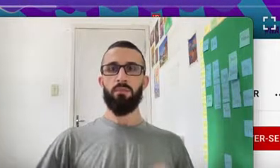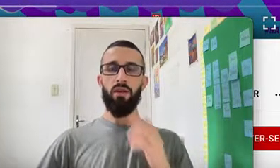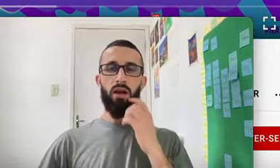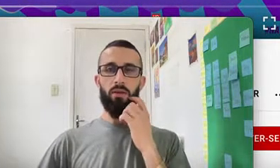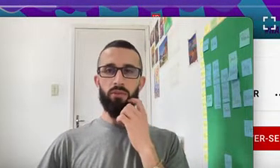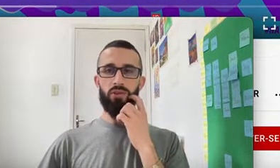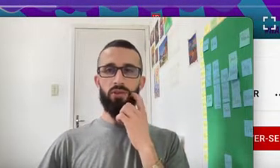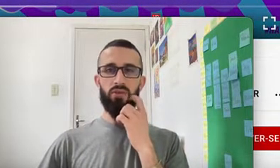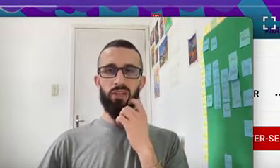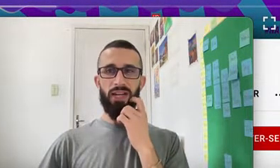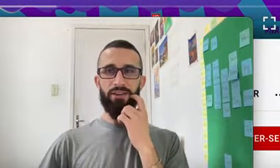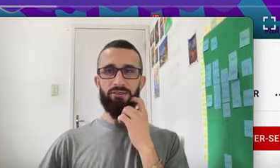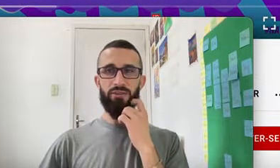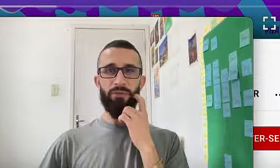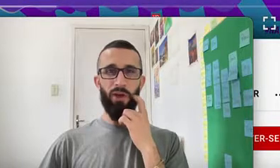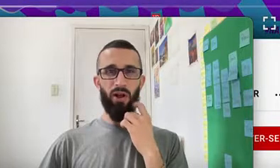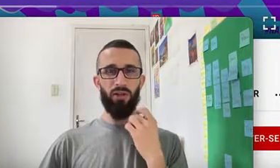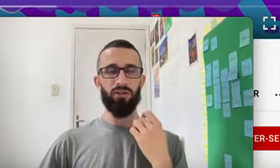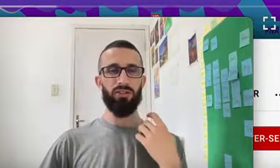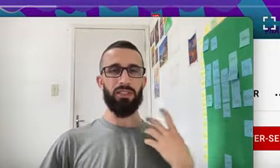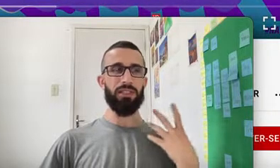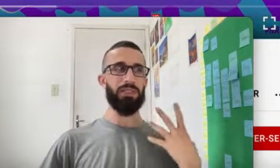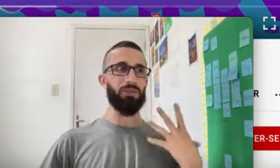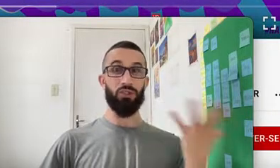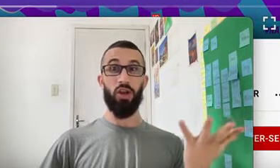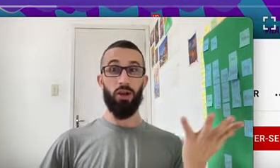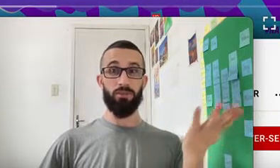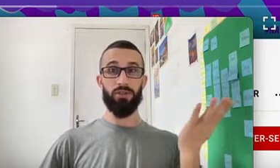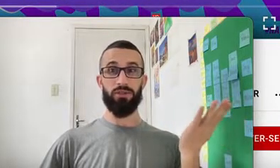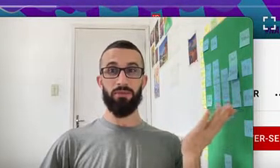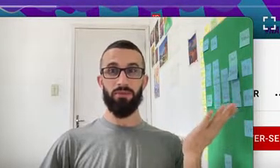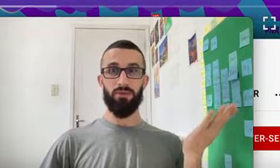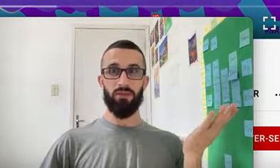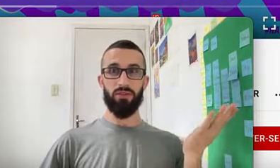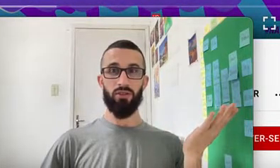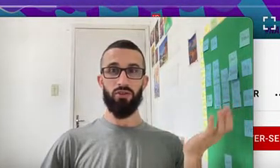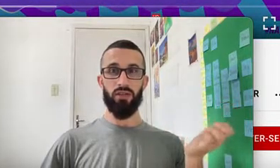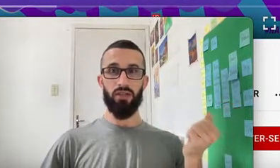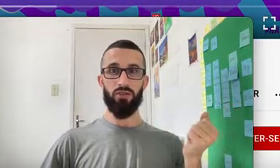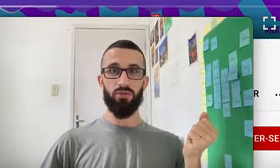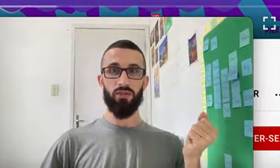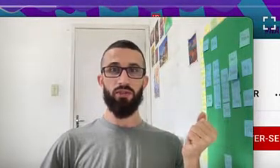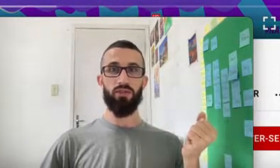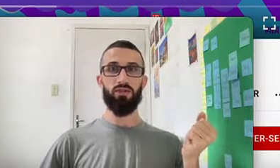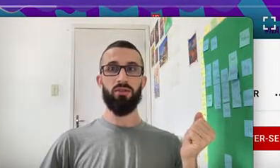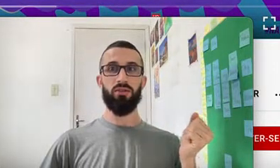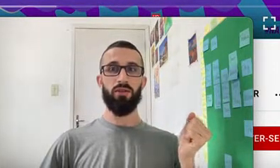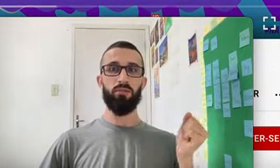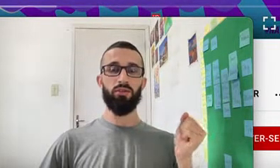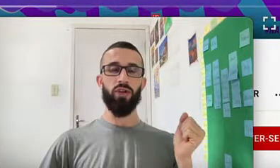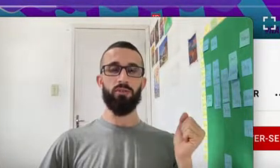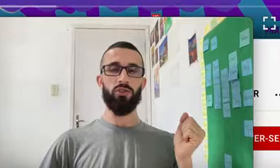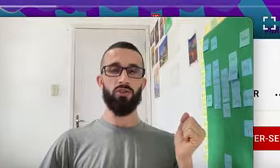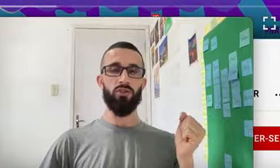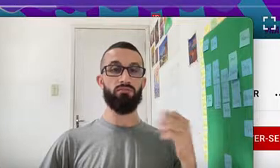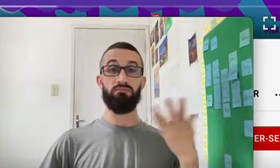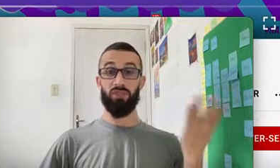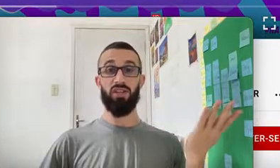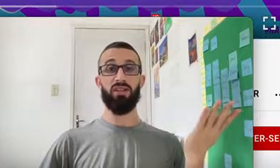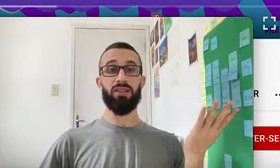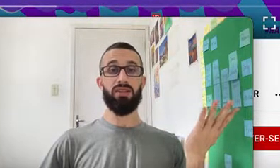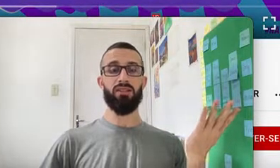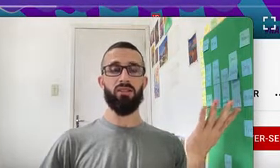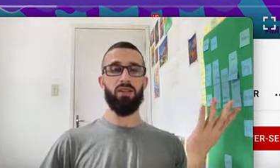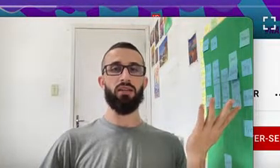Mom You Left Fall Like You Dropped Você Deixou Cair O Seu Mom You Dropped Your